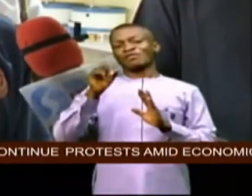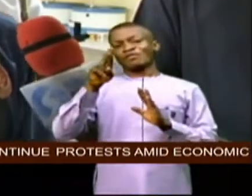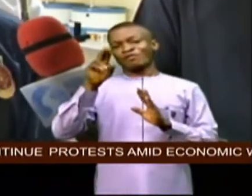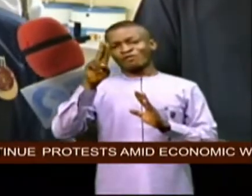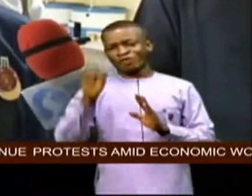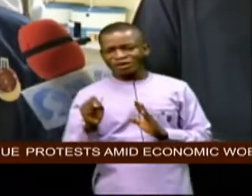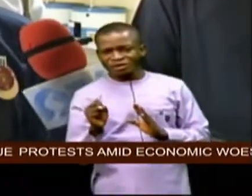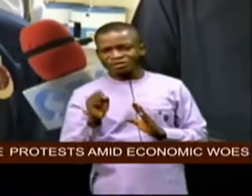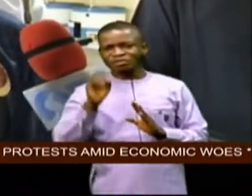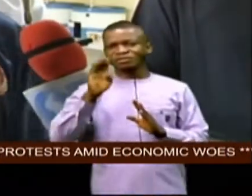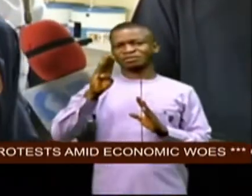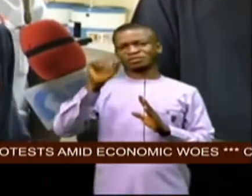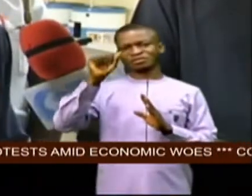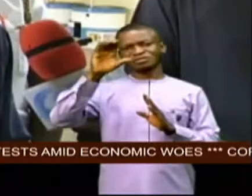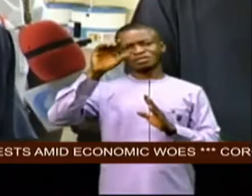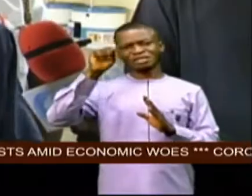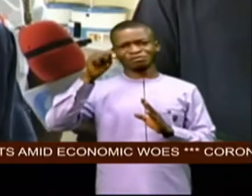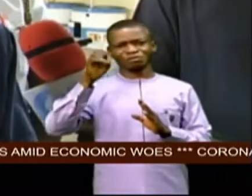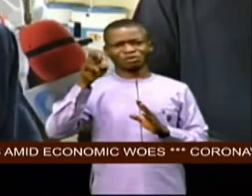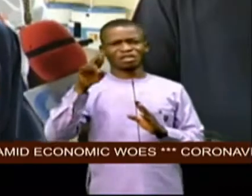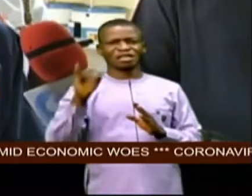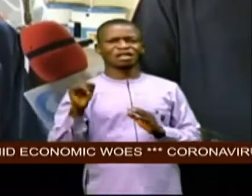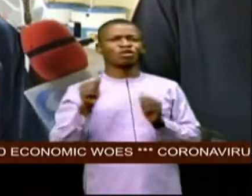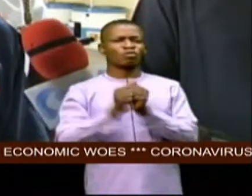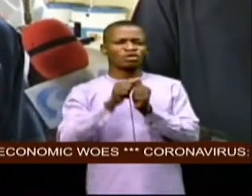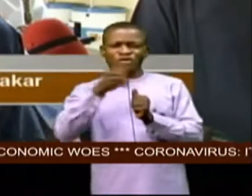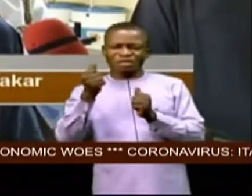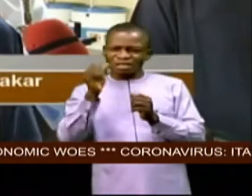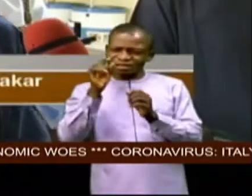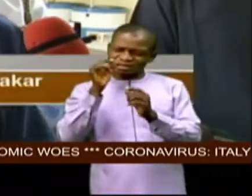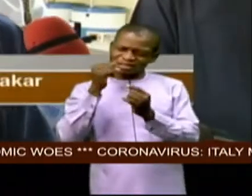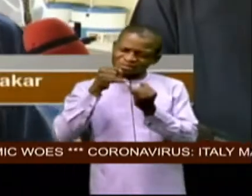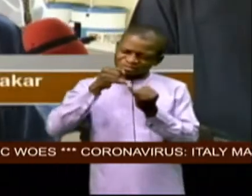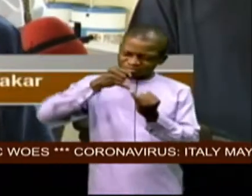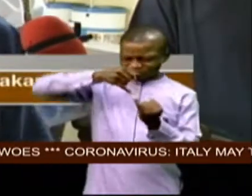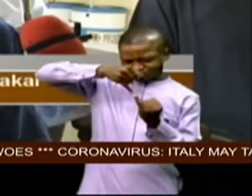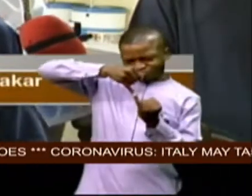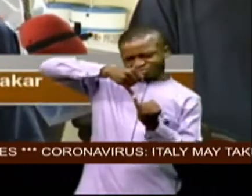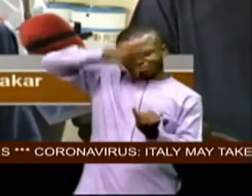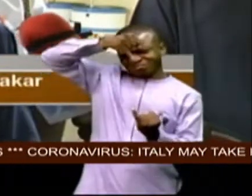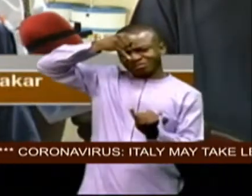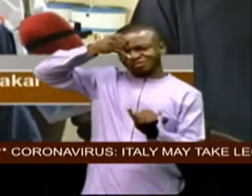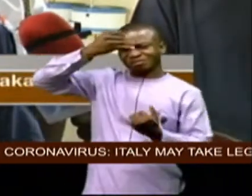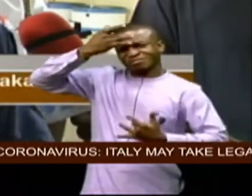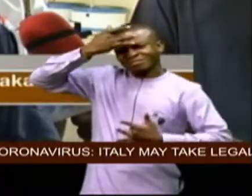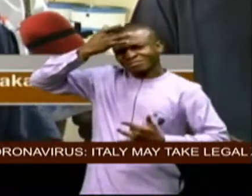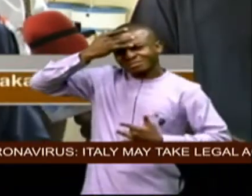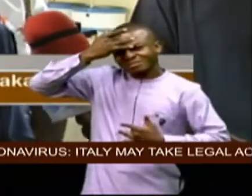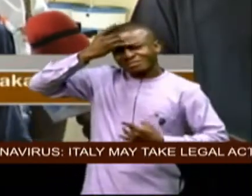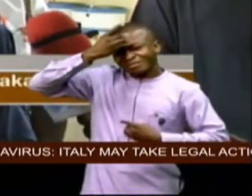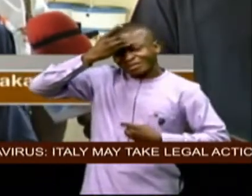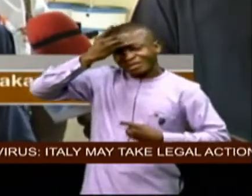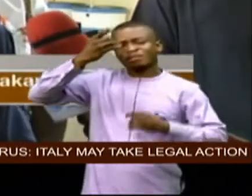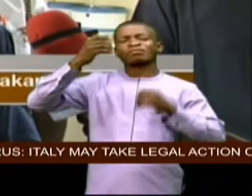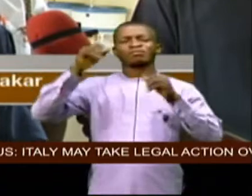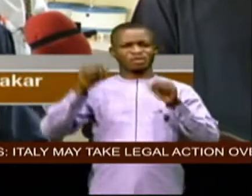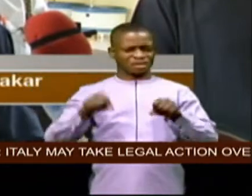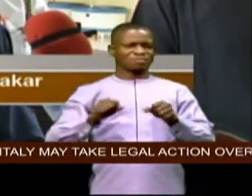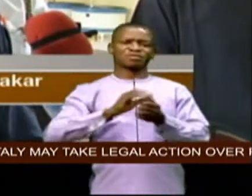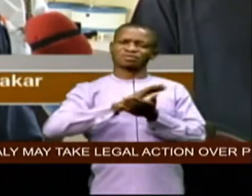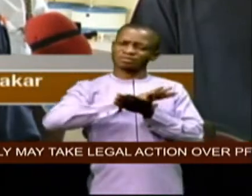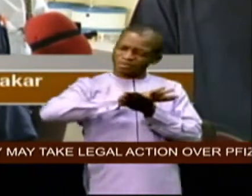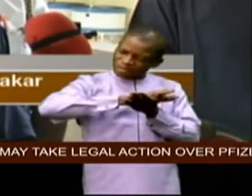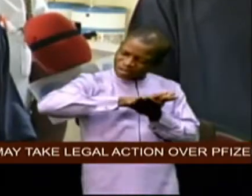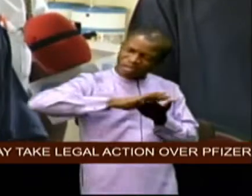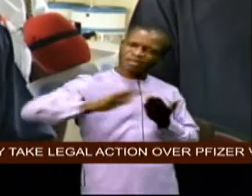microbes or pathogens if you call them collectively that can cause disease can be eliminated by